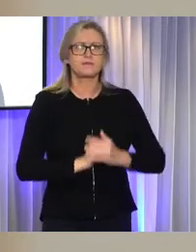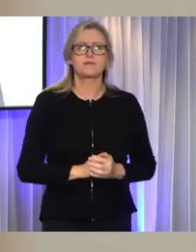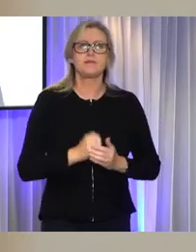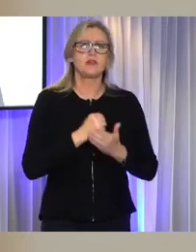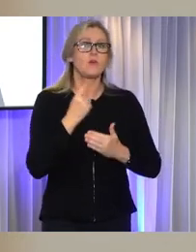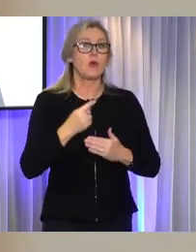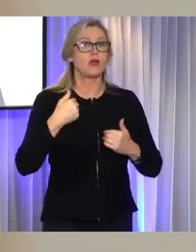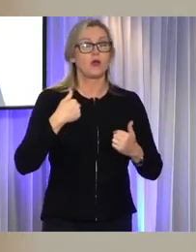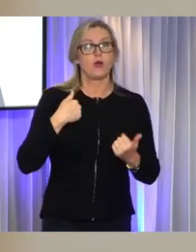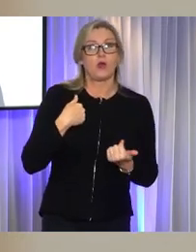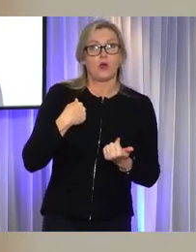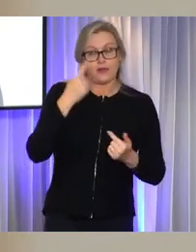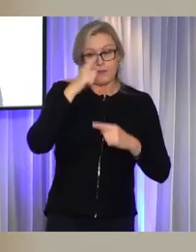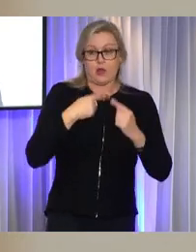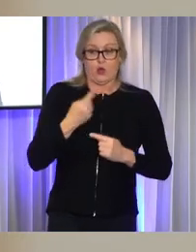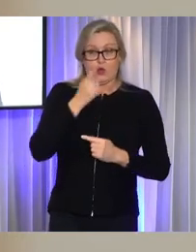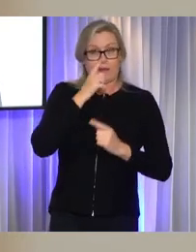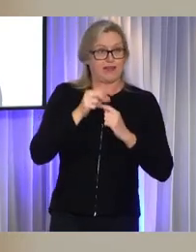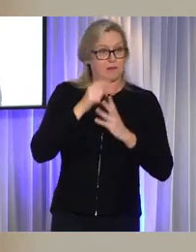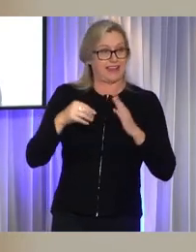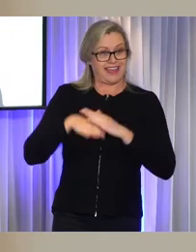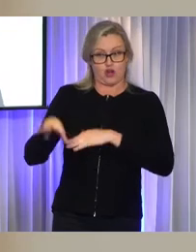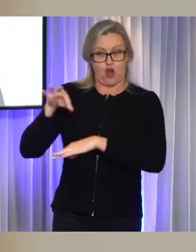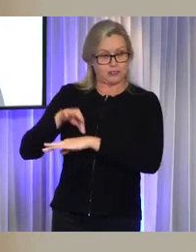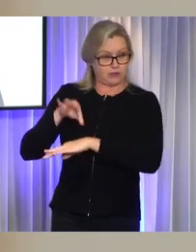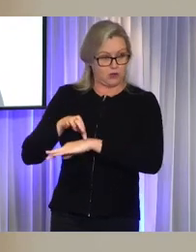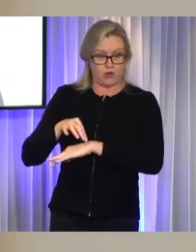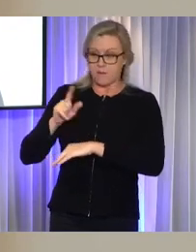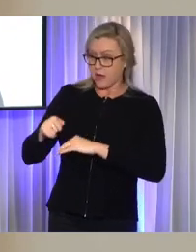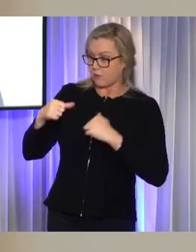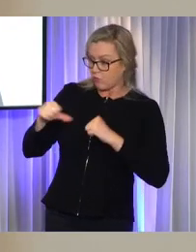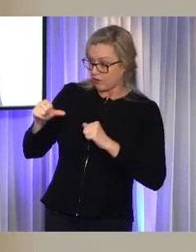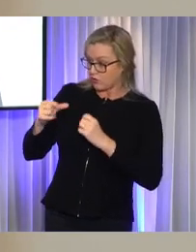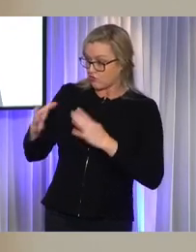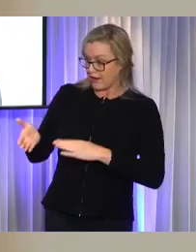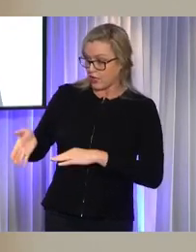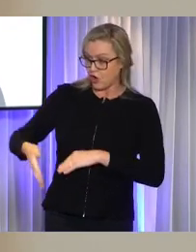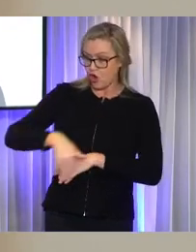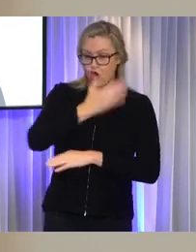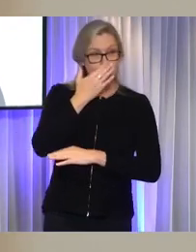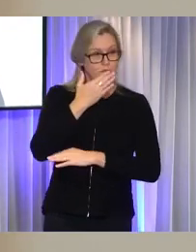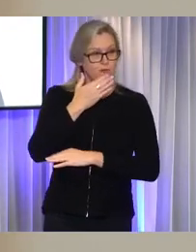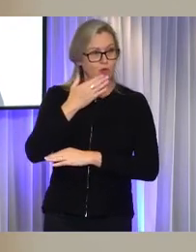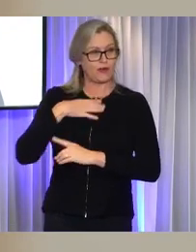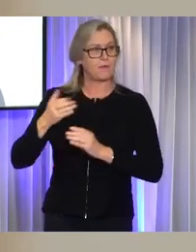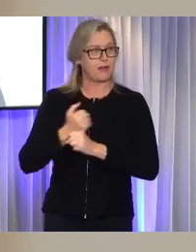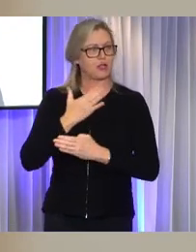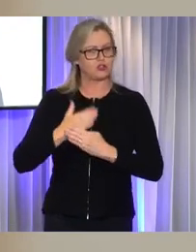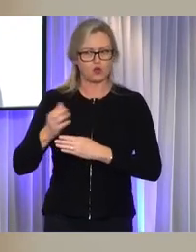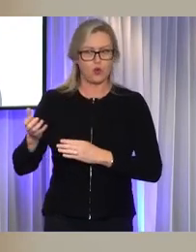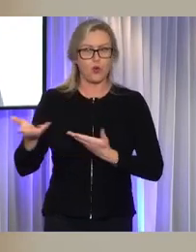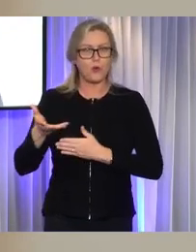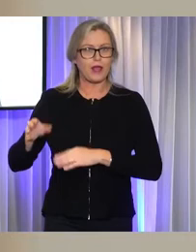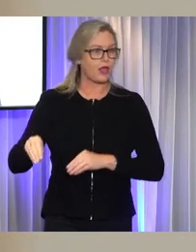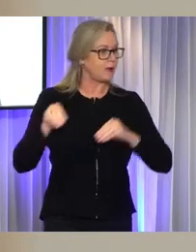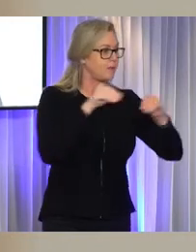to go home medically fit to be discharged from hospital. We need to get them into appropriate accommodation which is better for